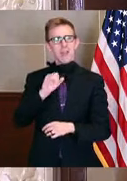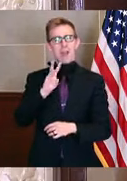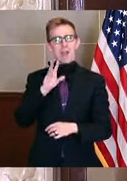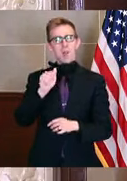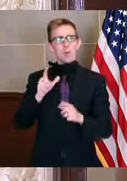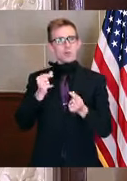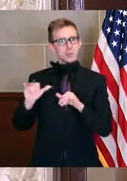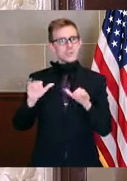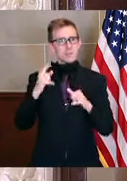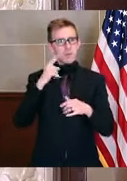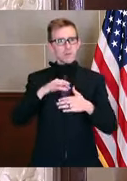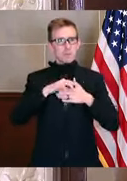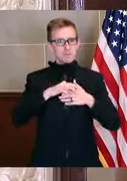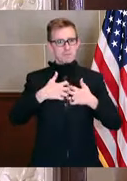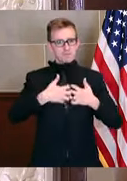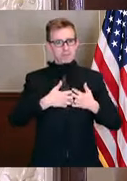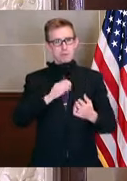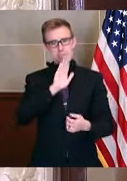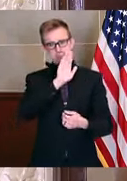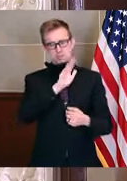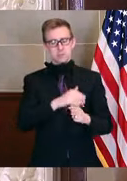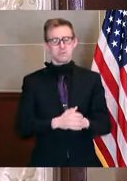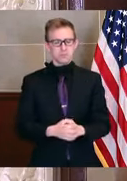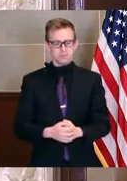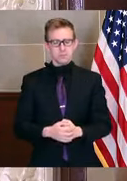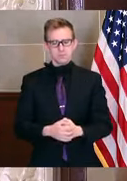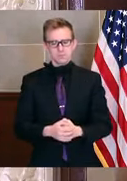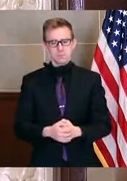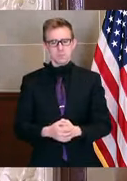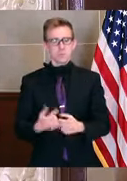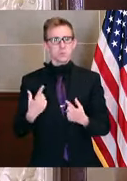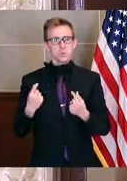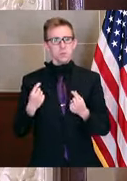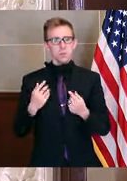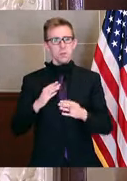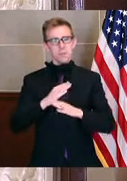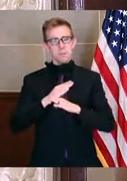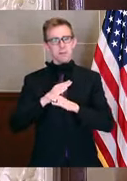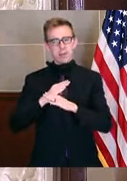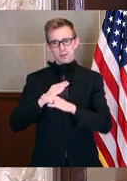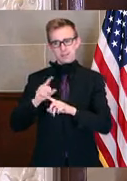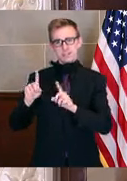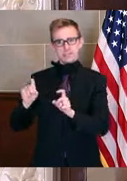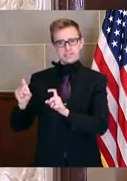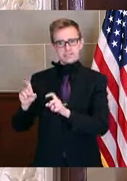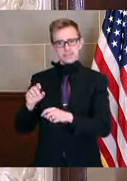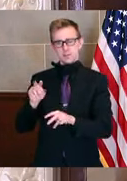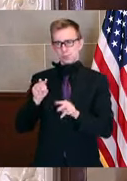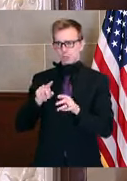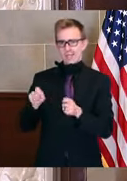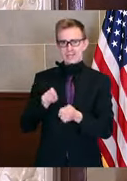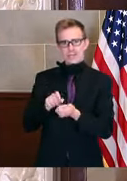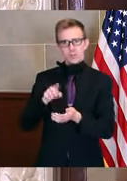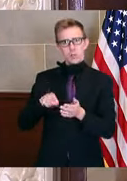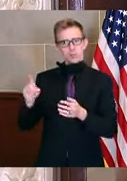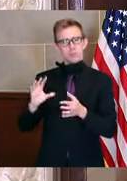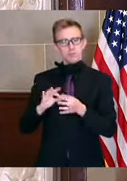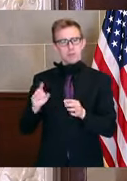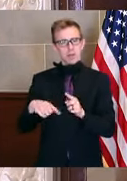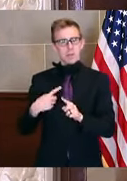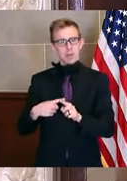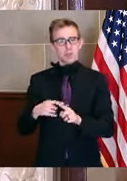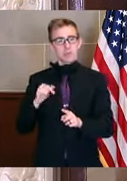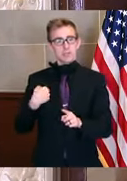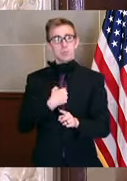plants and just do type of preventative testing and looking at exactly what you're saying. So that's very much on our